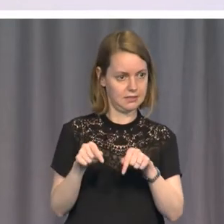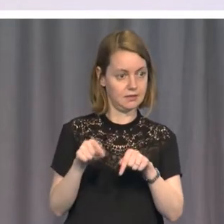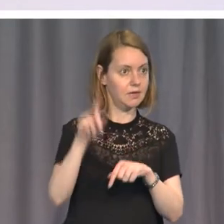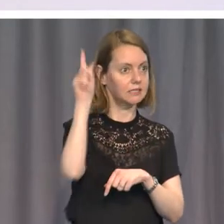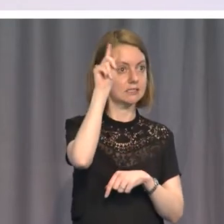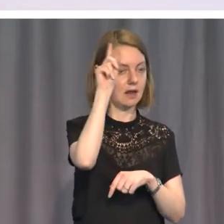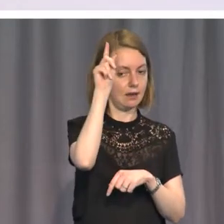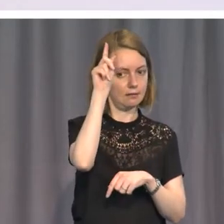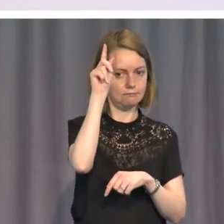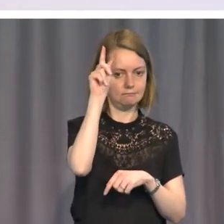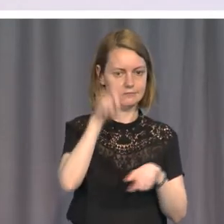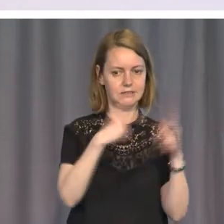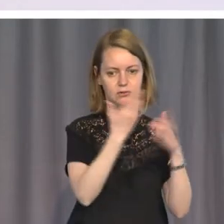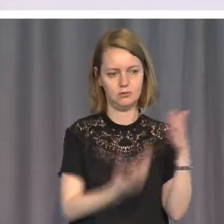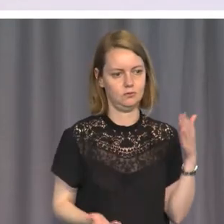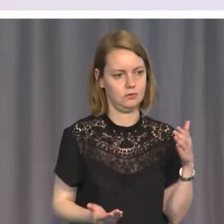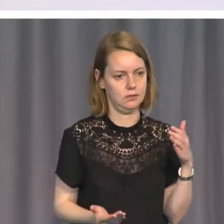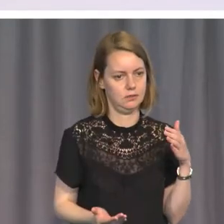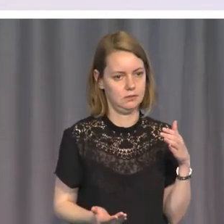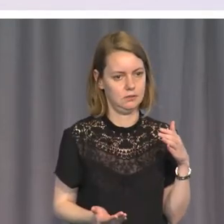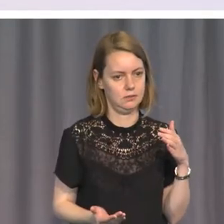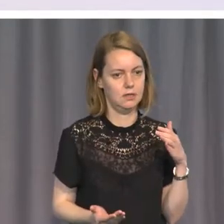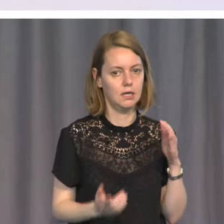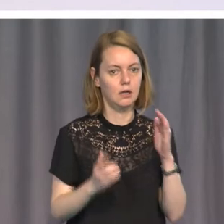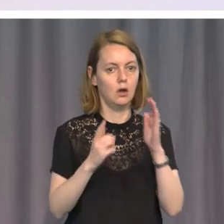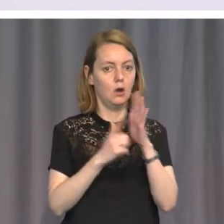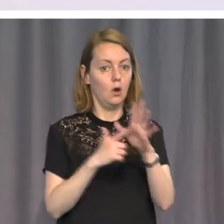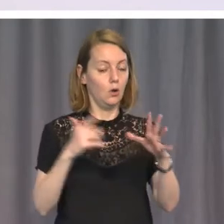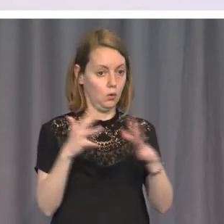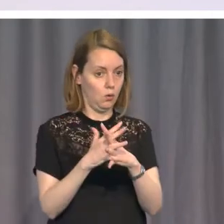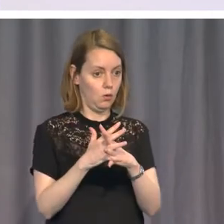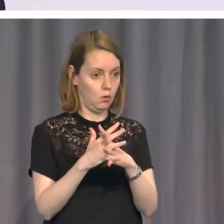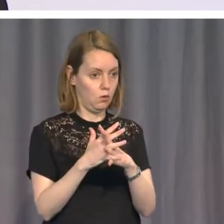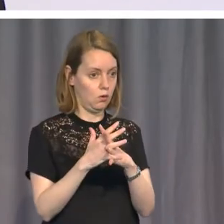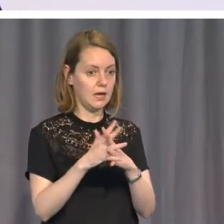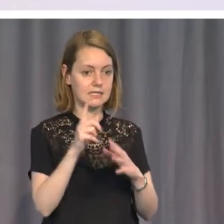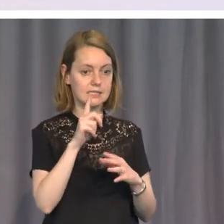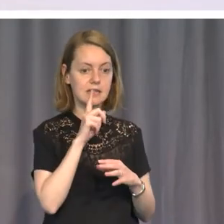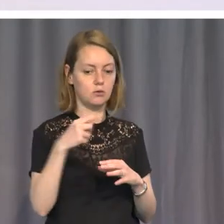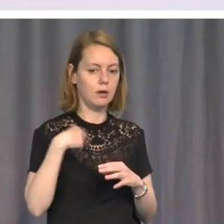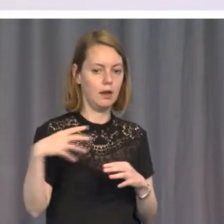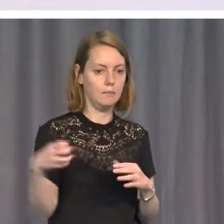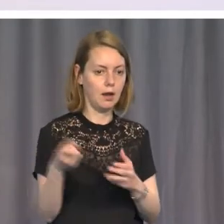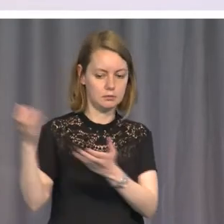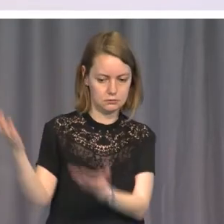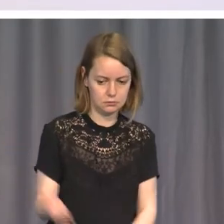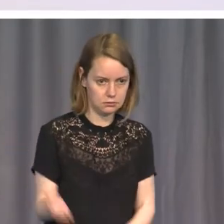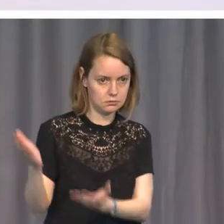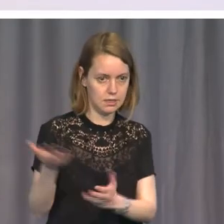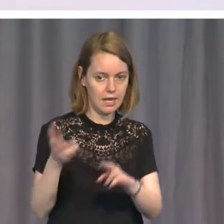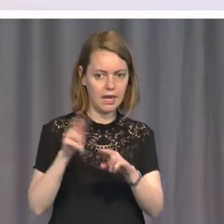today. We cannot, in international law, turn away those who face persecution. And